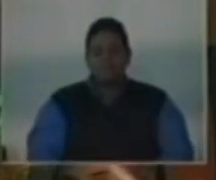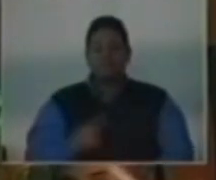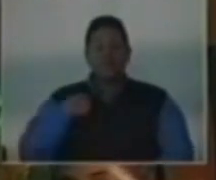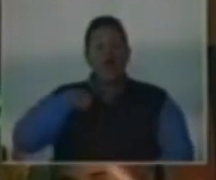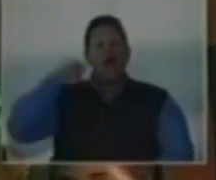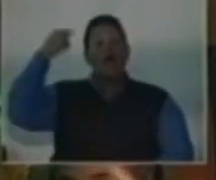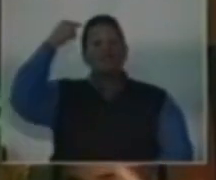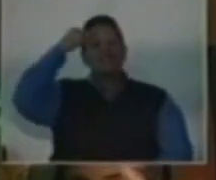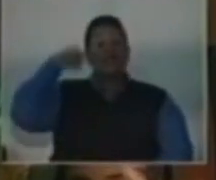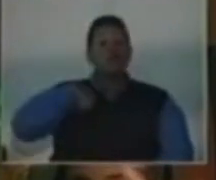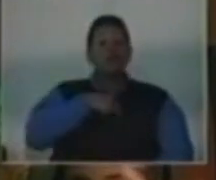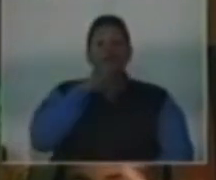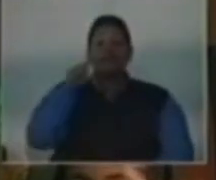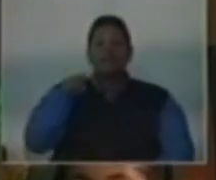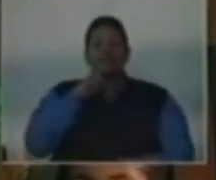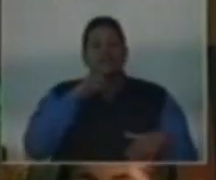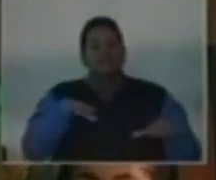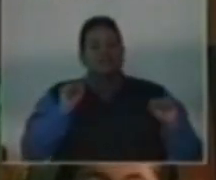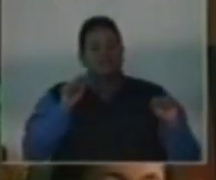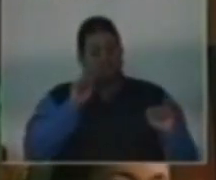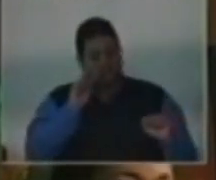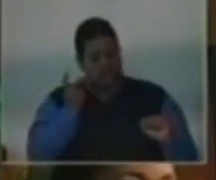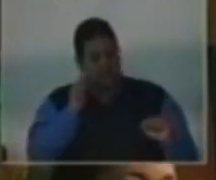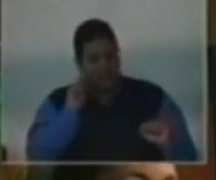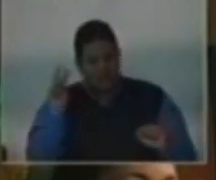that we need to take a second look.